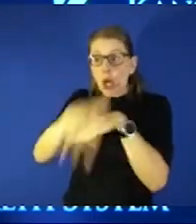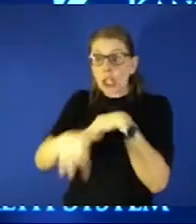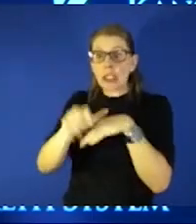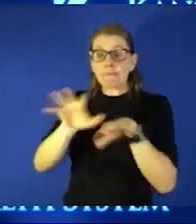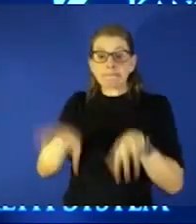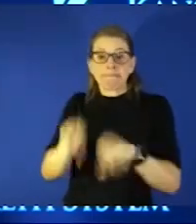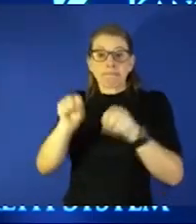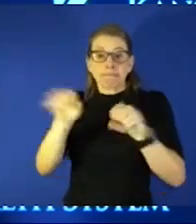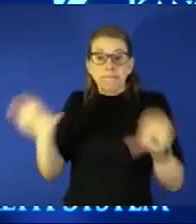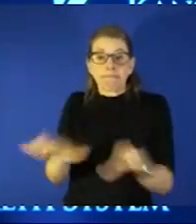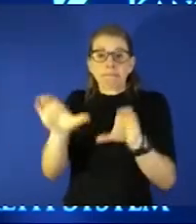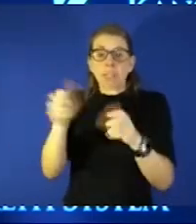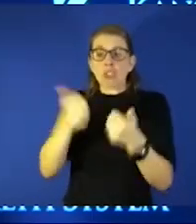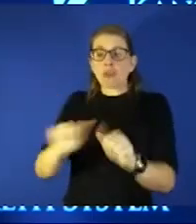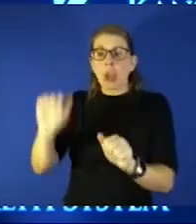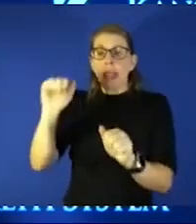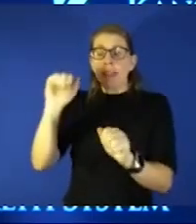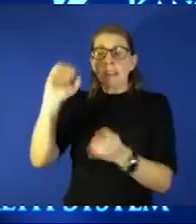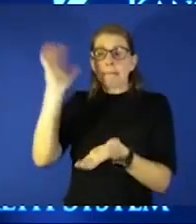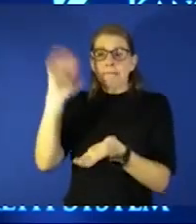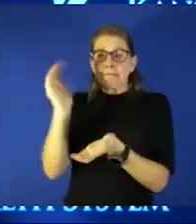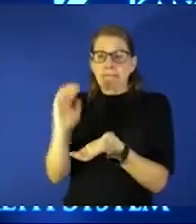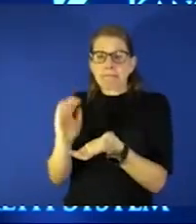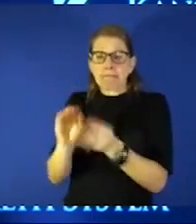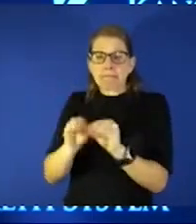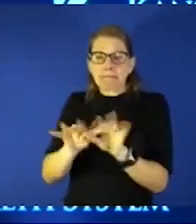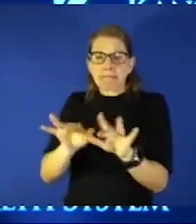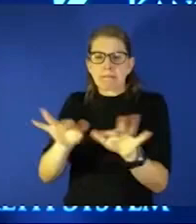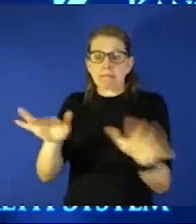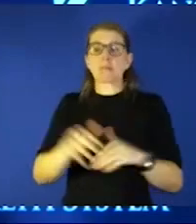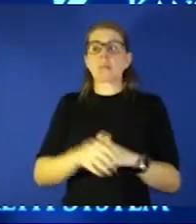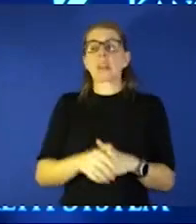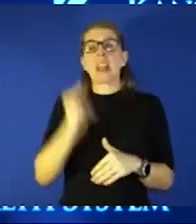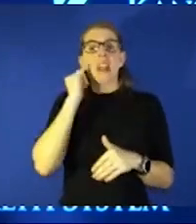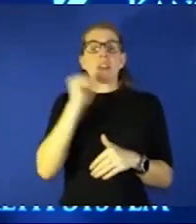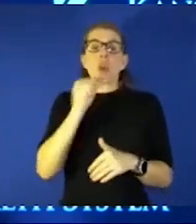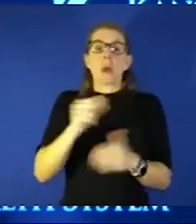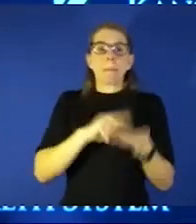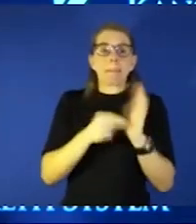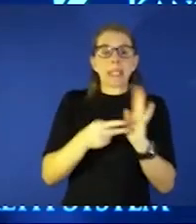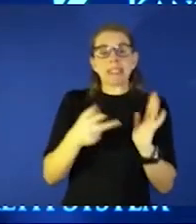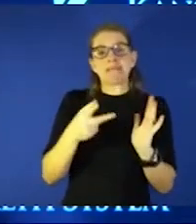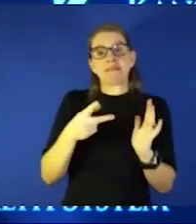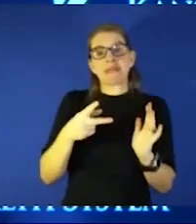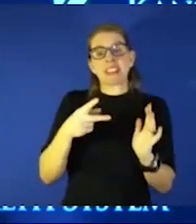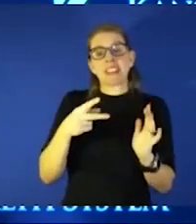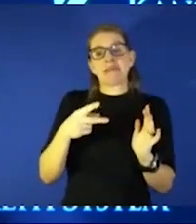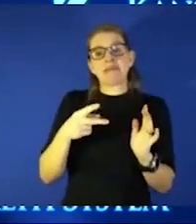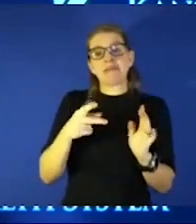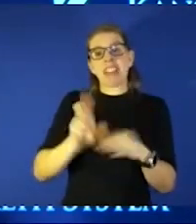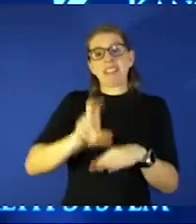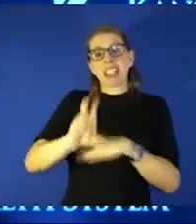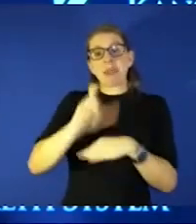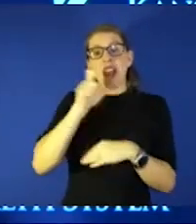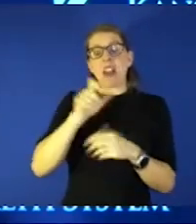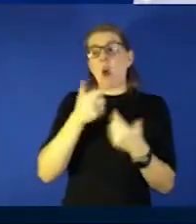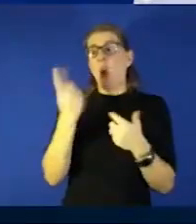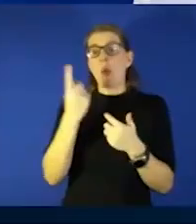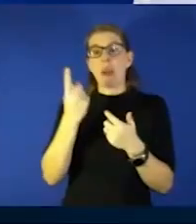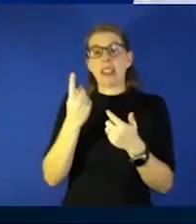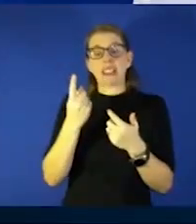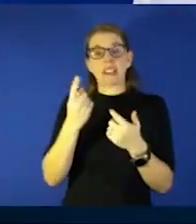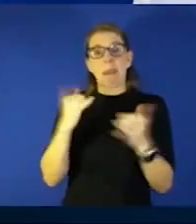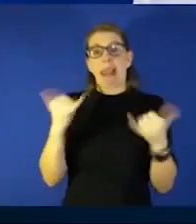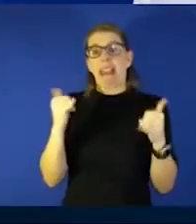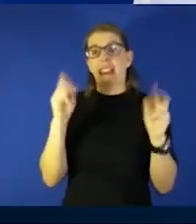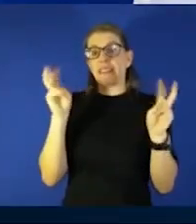stem this tide but um we don't we still haven't made that investment and so we're always playing catch-up Hawkeye yeah and I would